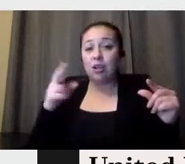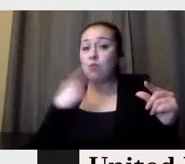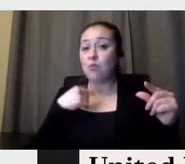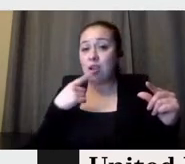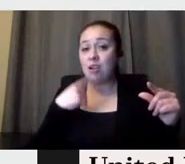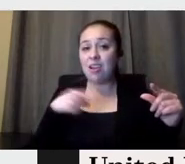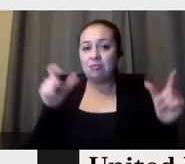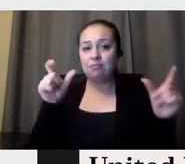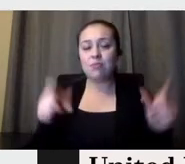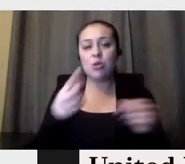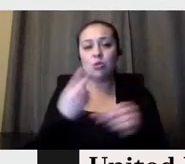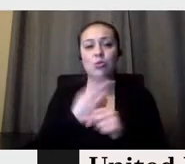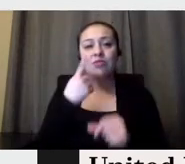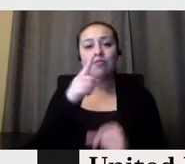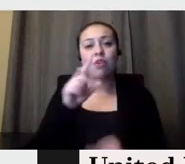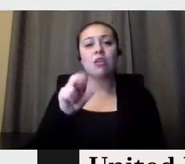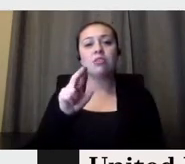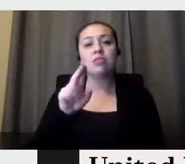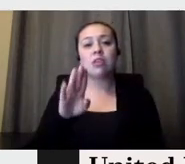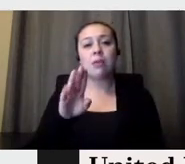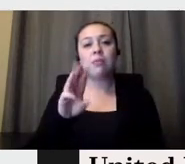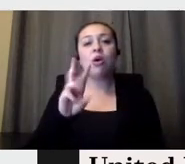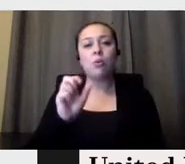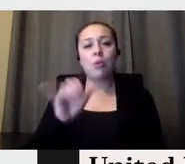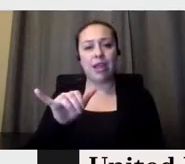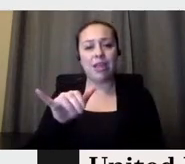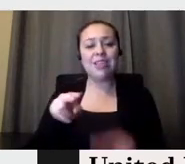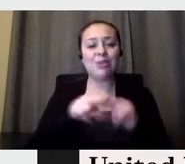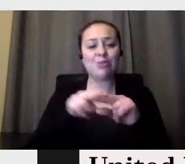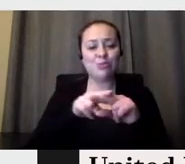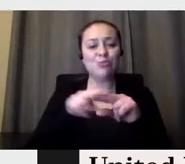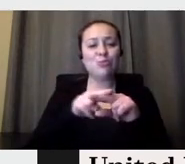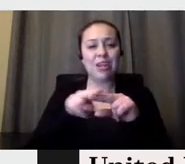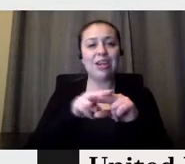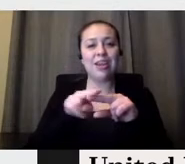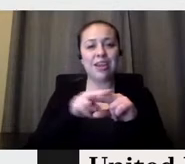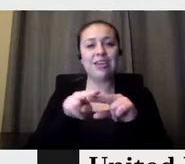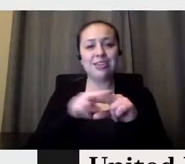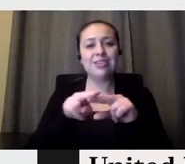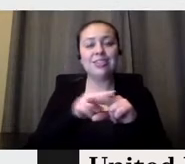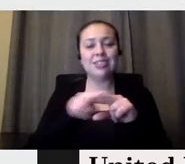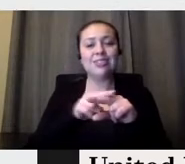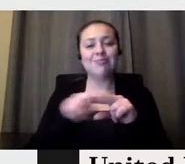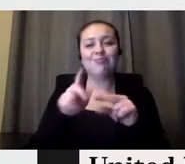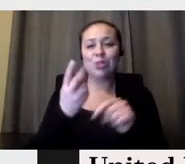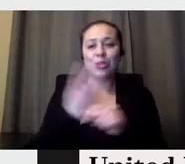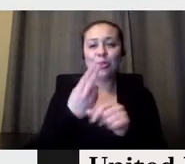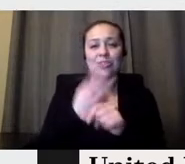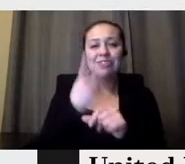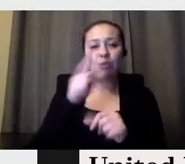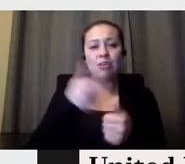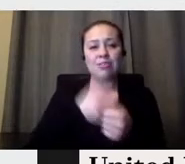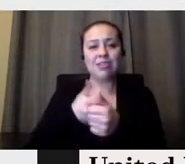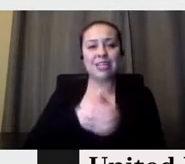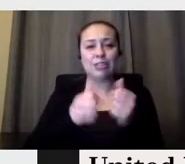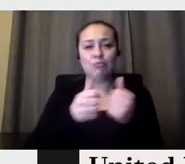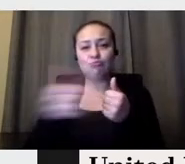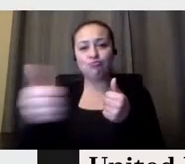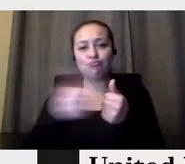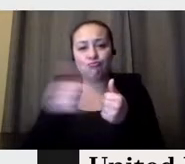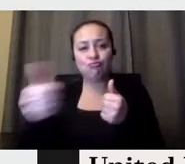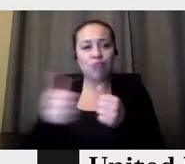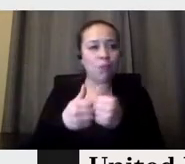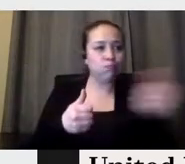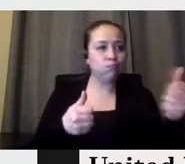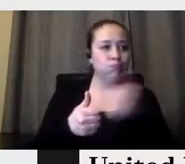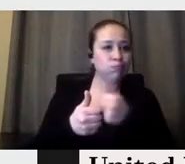subway. So this is so easy to come with these kind of ideas. It's like, this kind of ideas is like, I would like to have